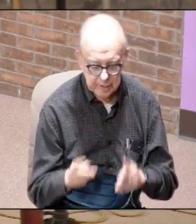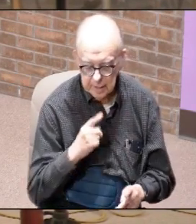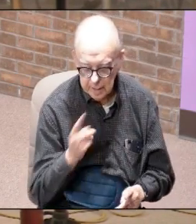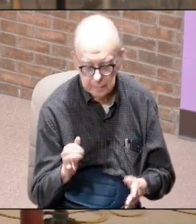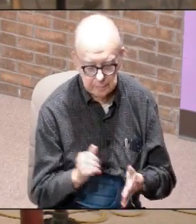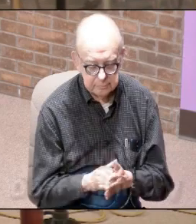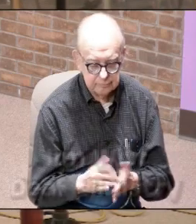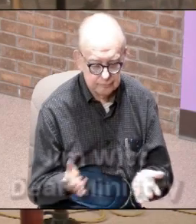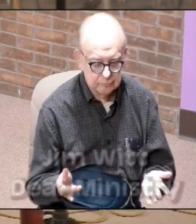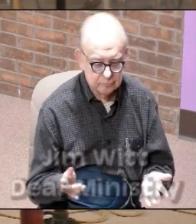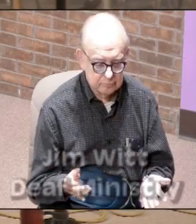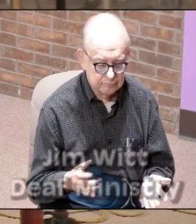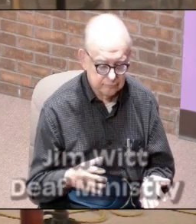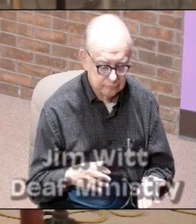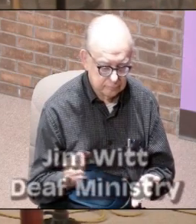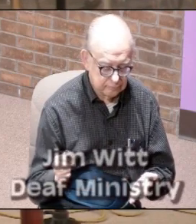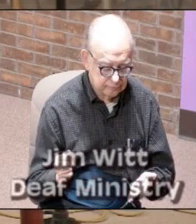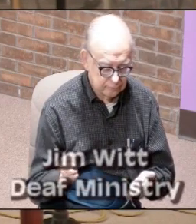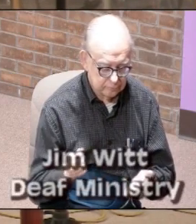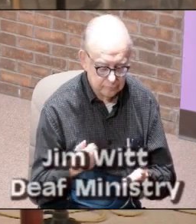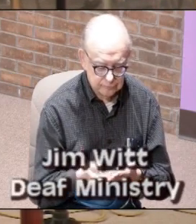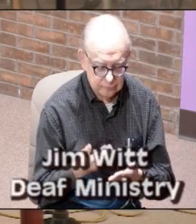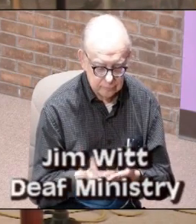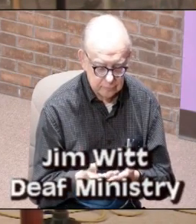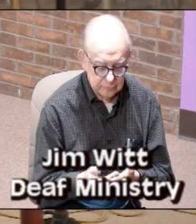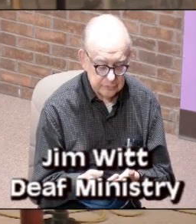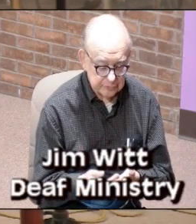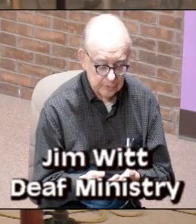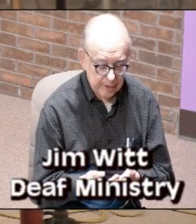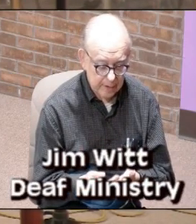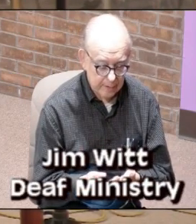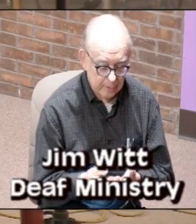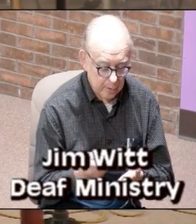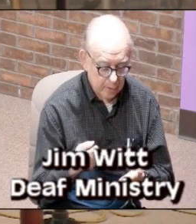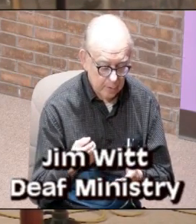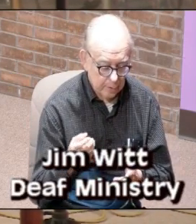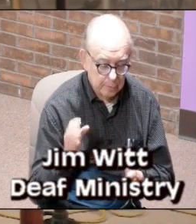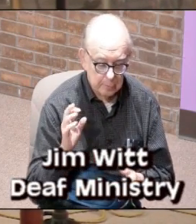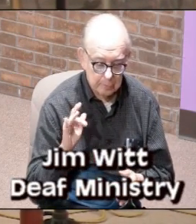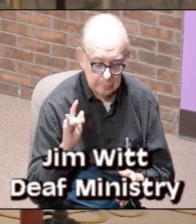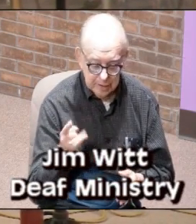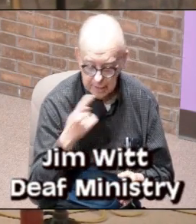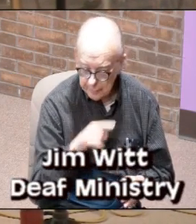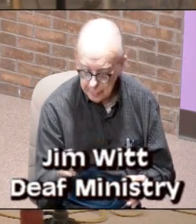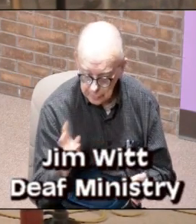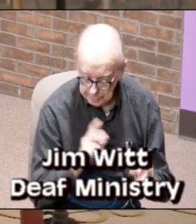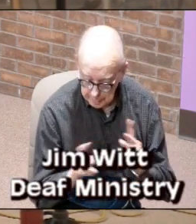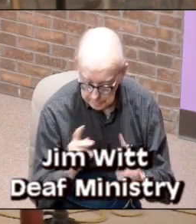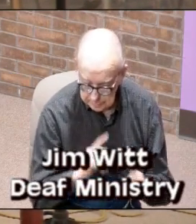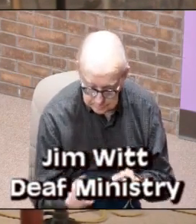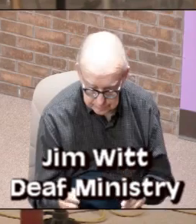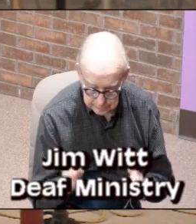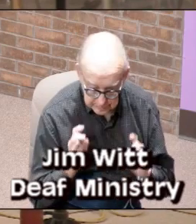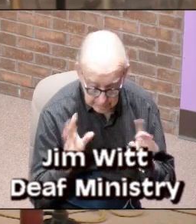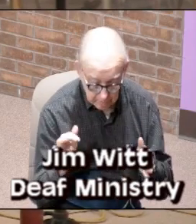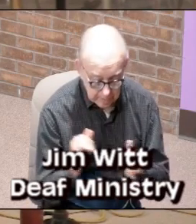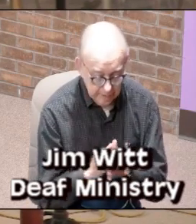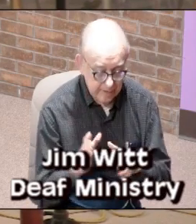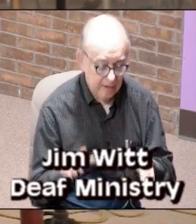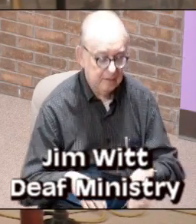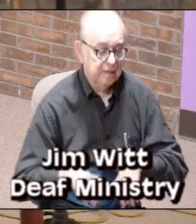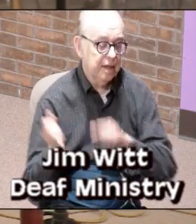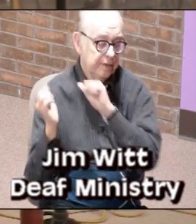i'm taking money for a charter plane because if you don't like it leave you know